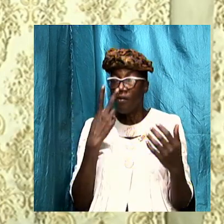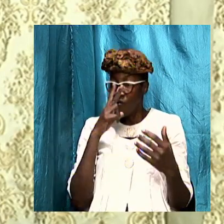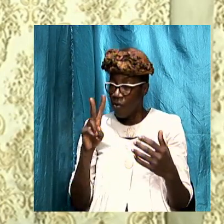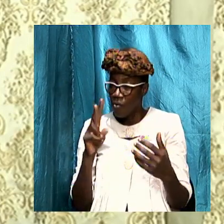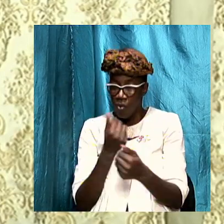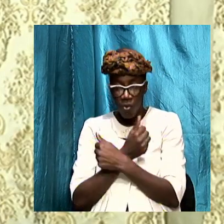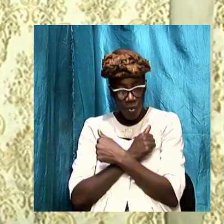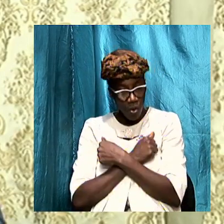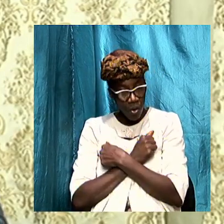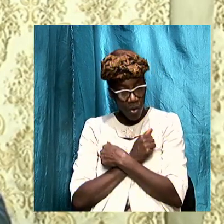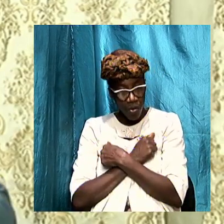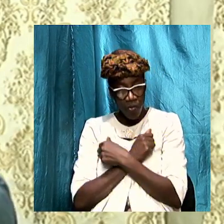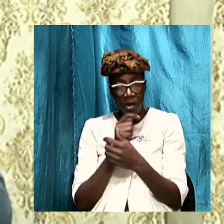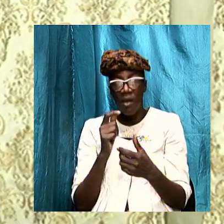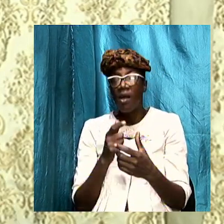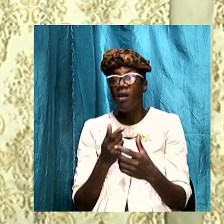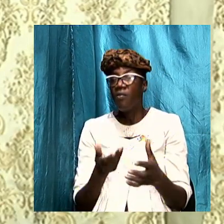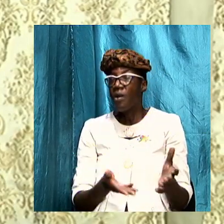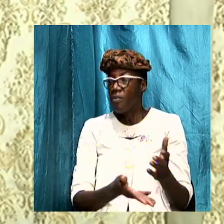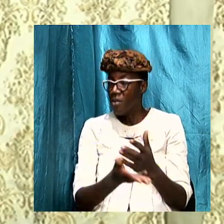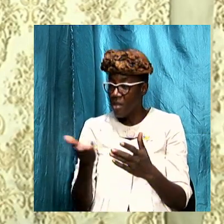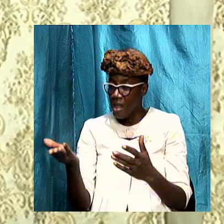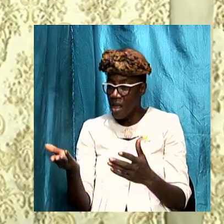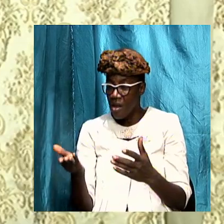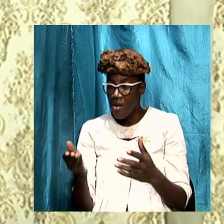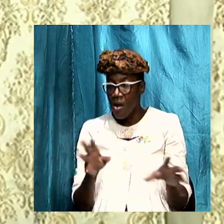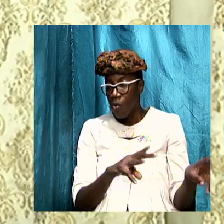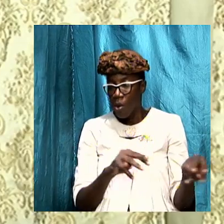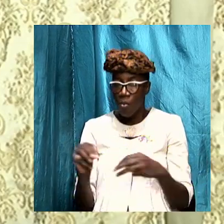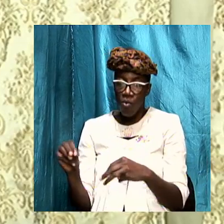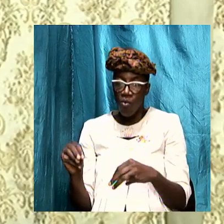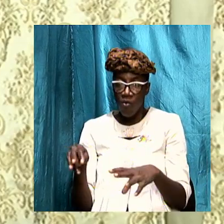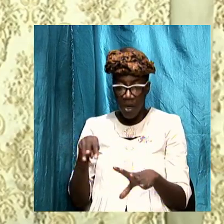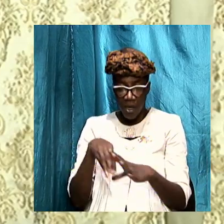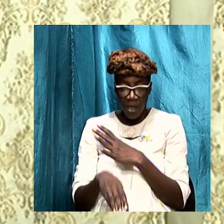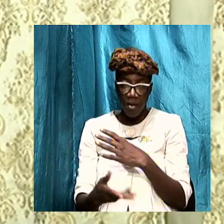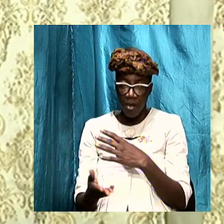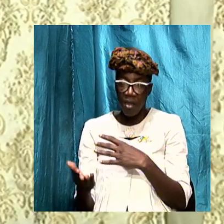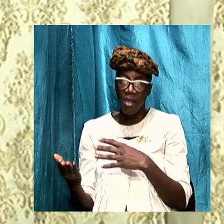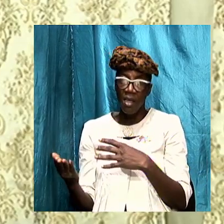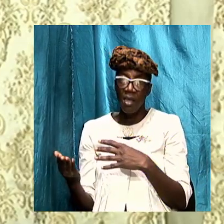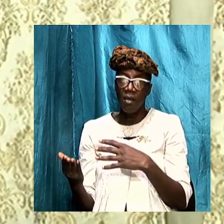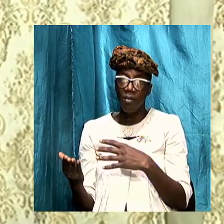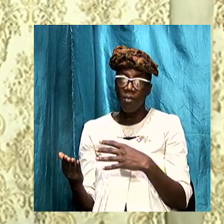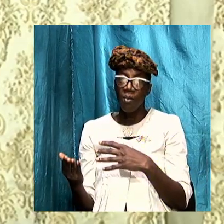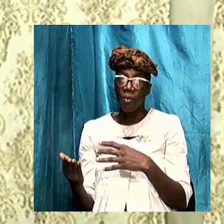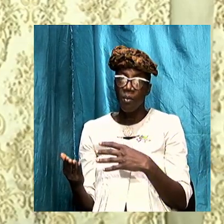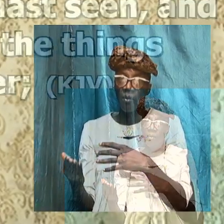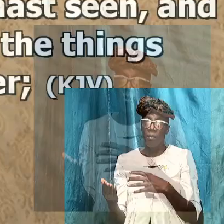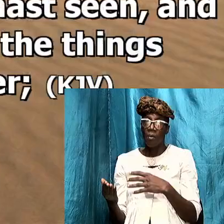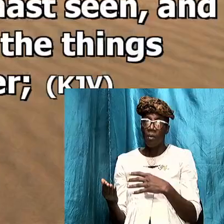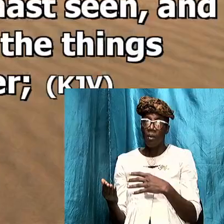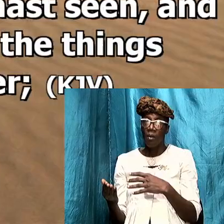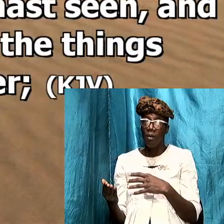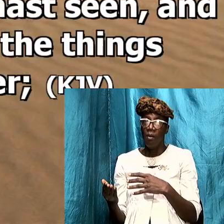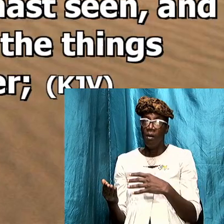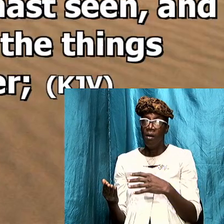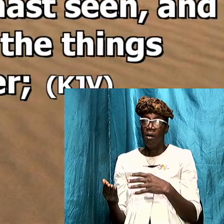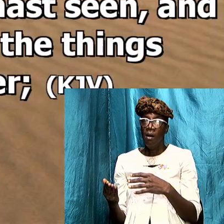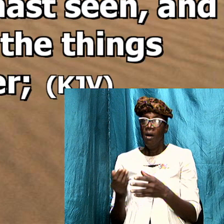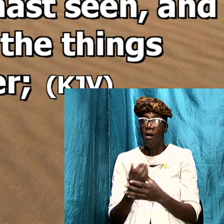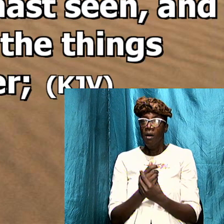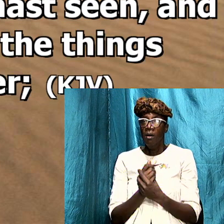should embrace and then from there we move on into the thing so Revelation chapter 1 and verse 19 let's read it